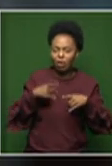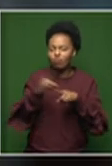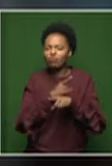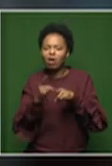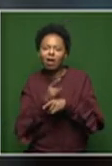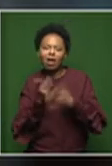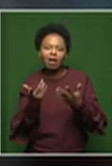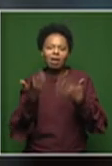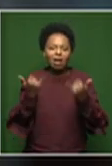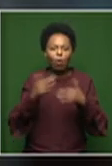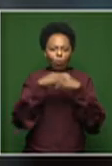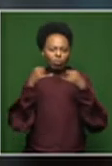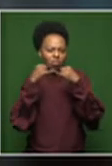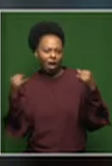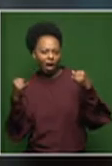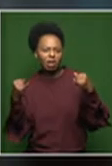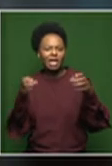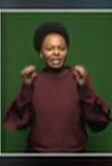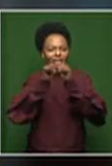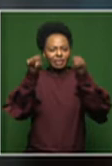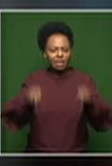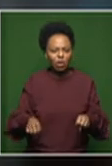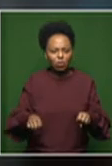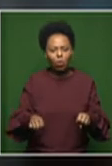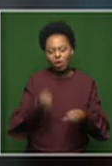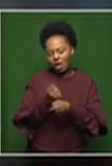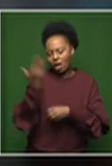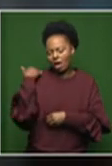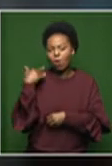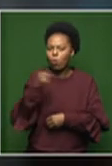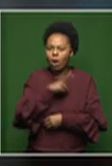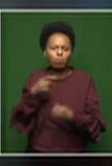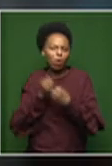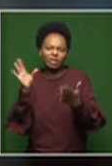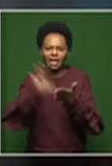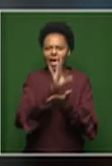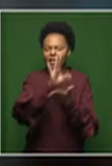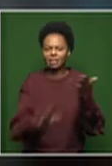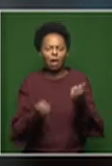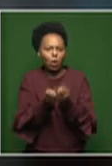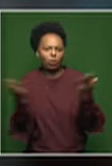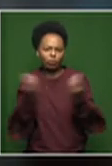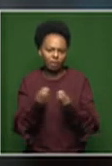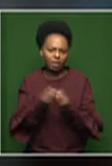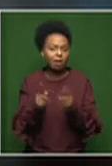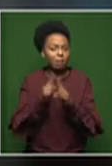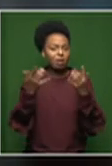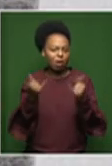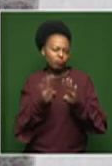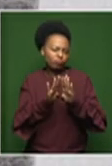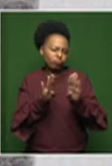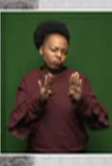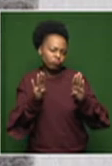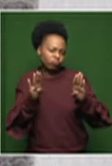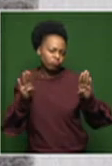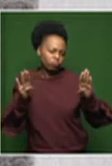virtual open studios last year because we had to cancel the physical event. So it's been opening up a